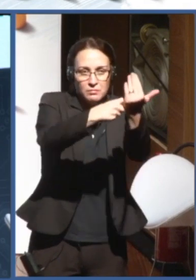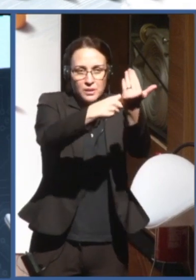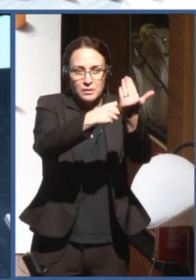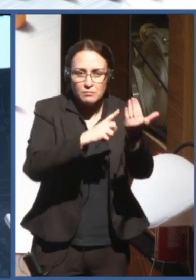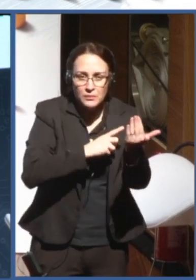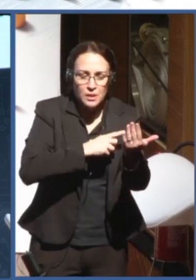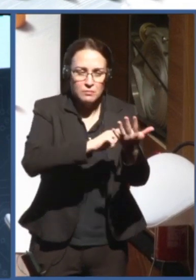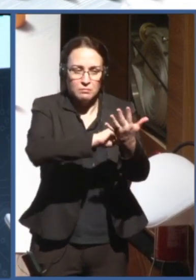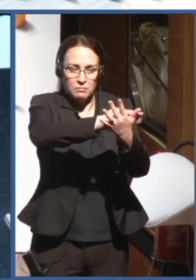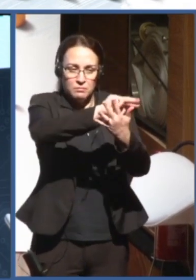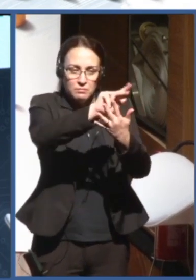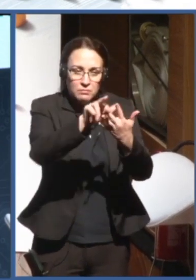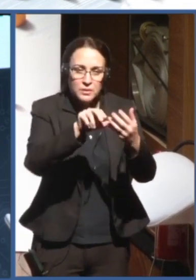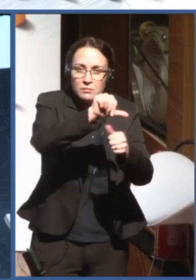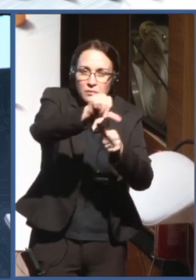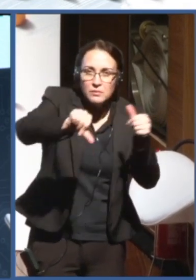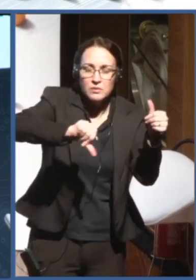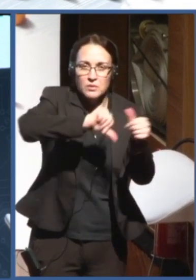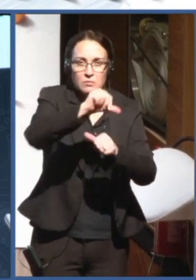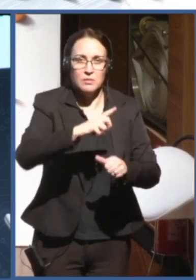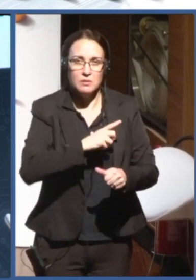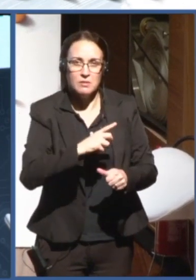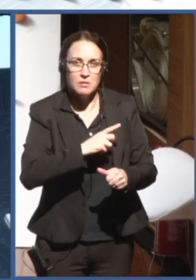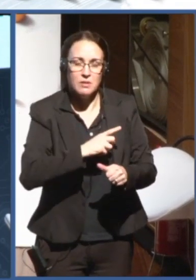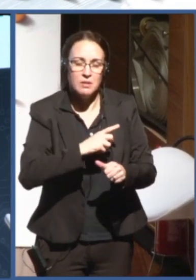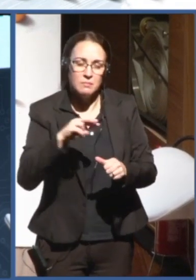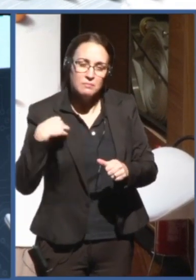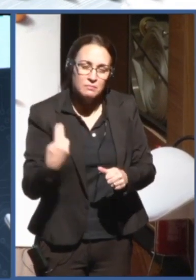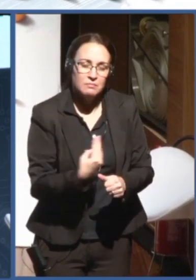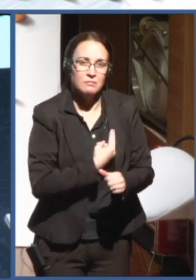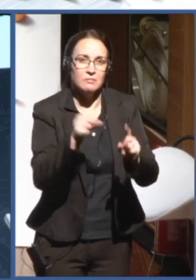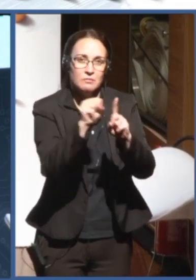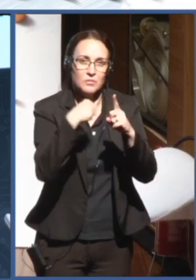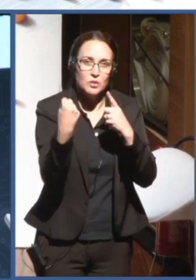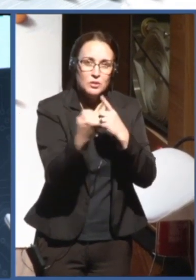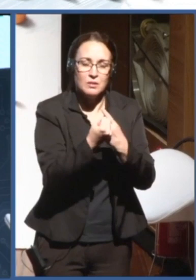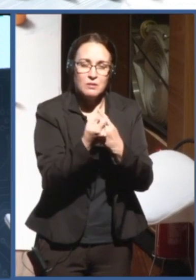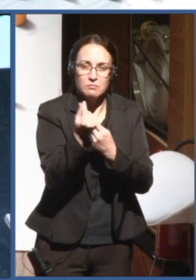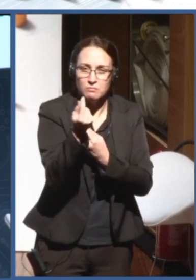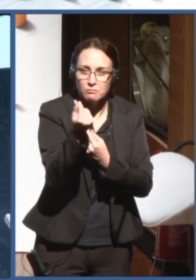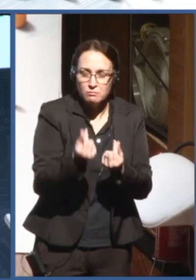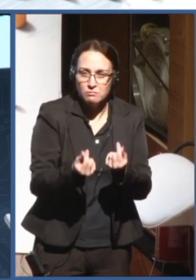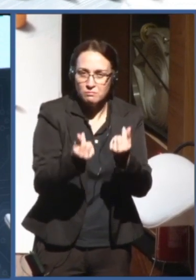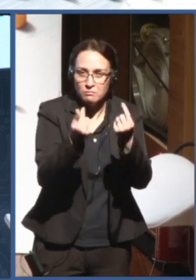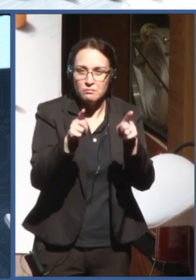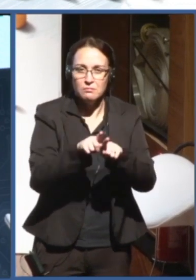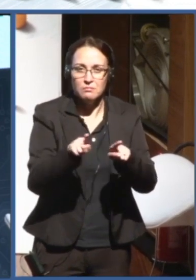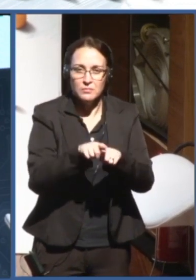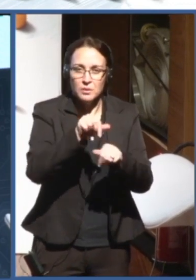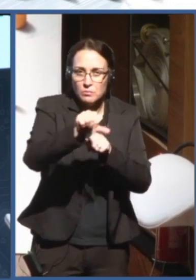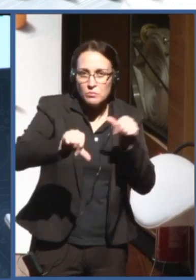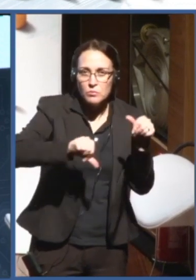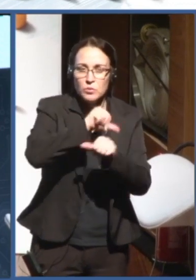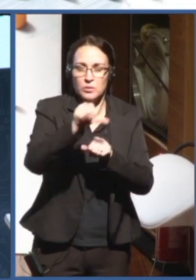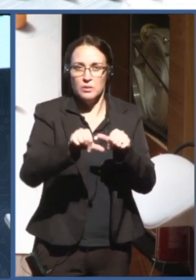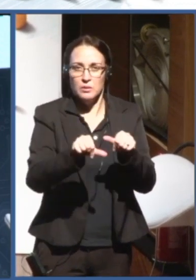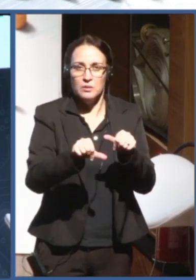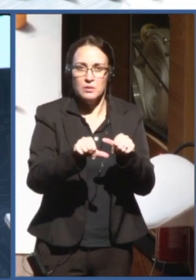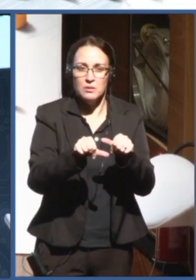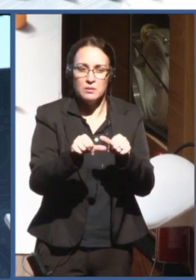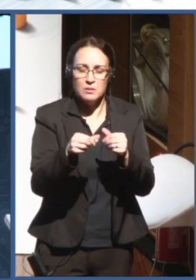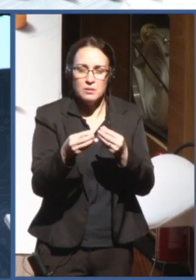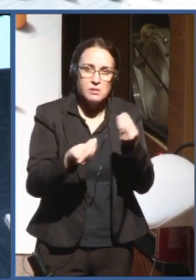for our societies, for the economy. And that these models are generating a very big uncertainty